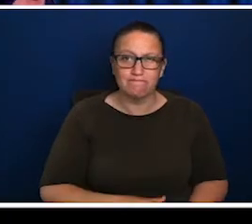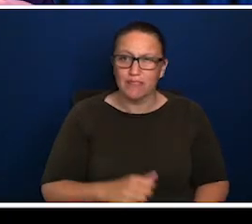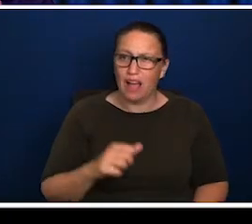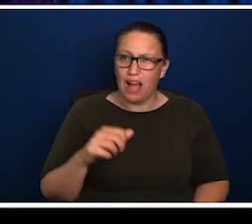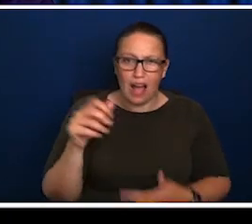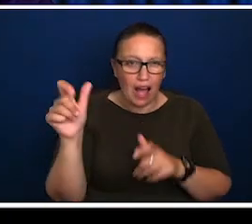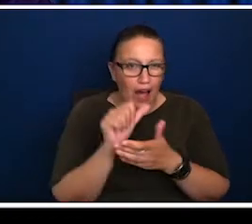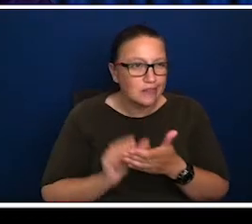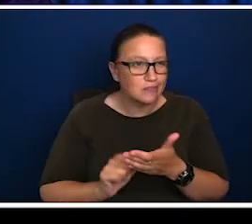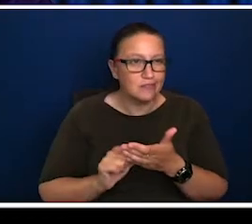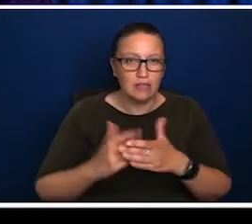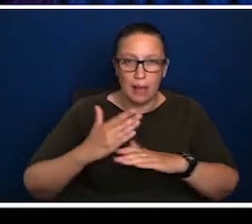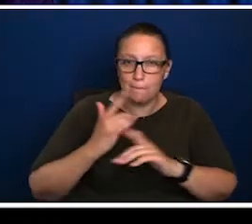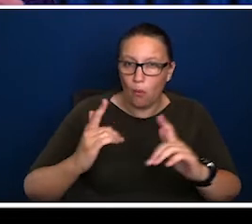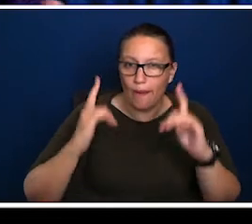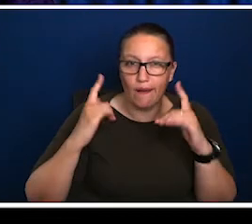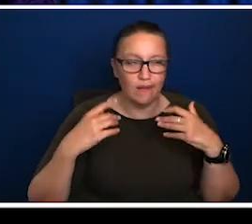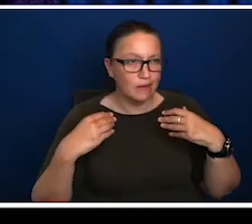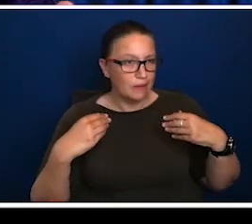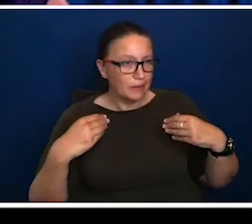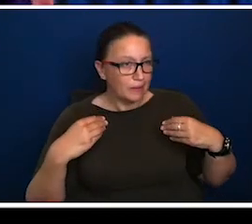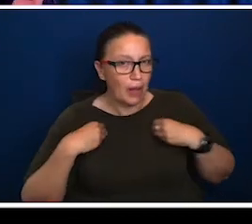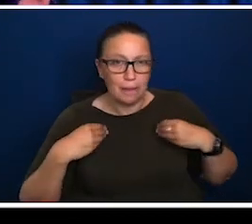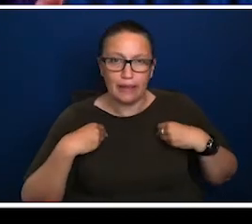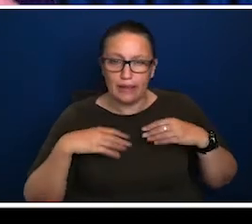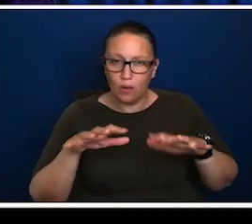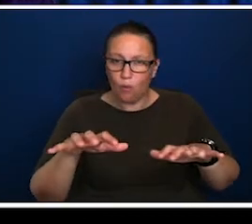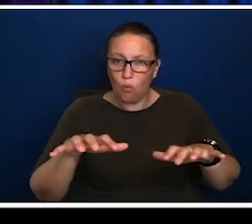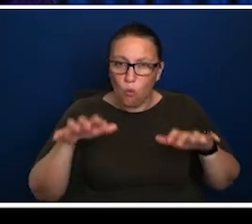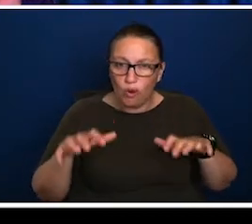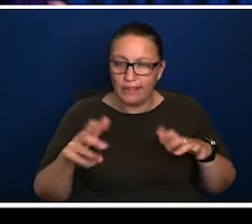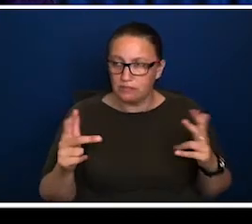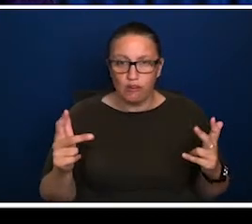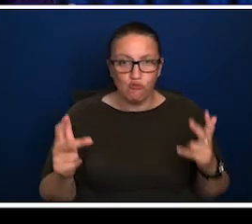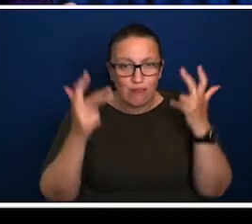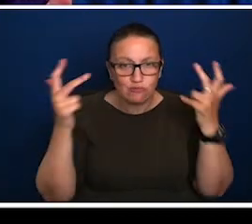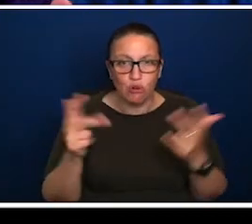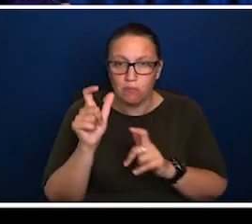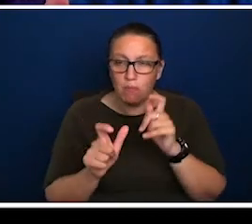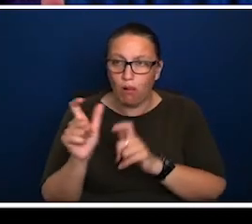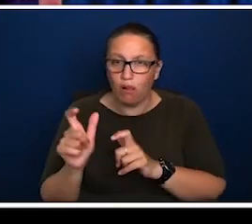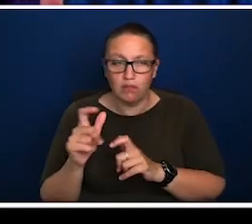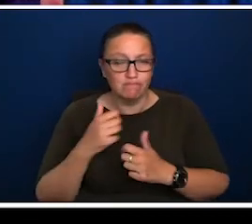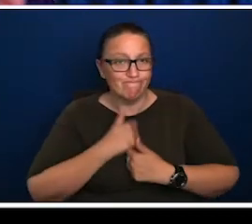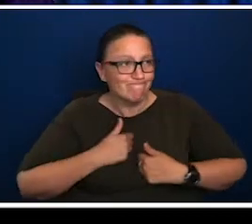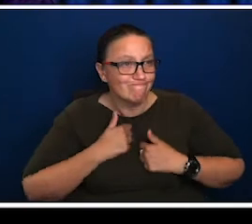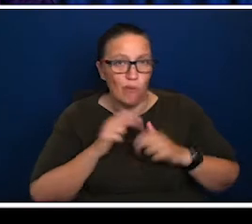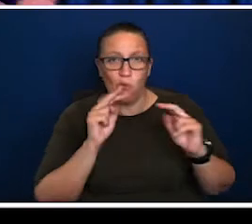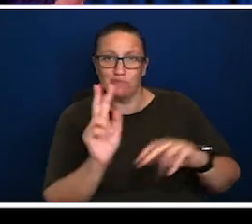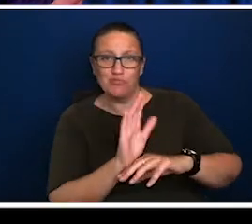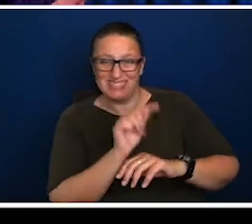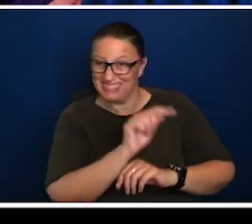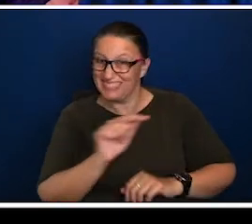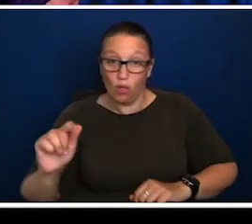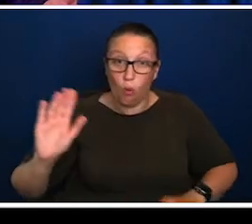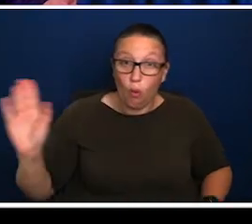single artist, not a single member of the audience, not a single person that runs a restaurant or goes to sit down and have a meal at a restaurant or goes to